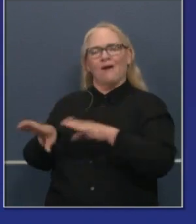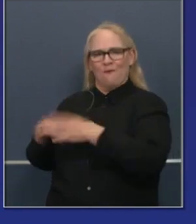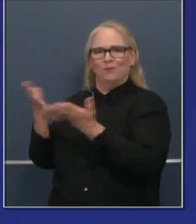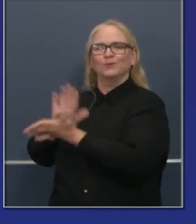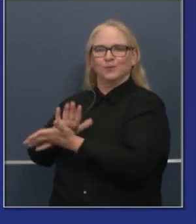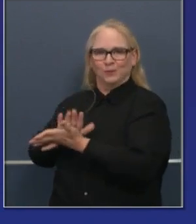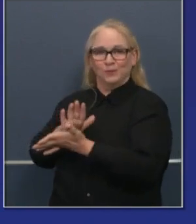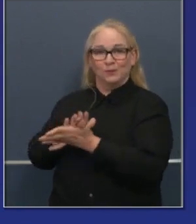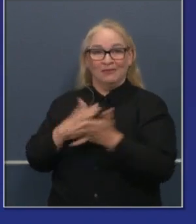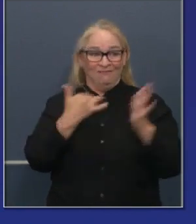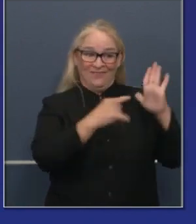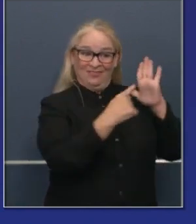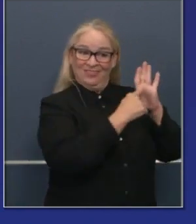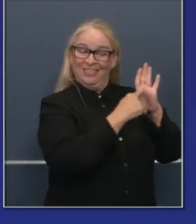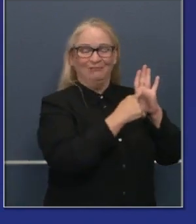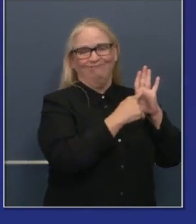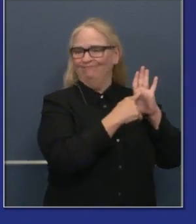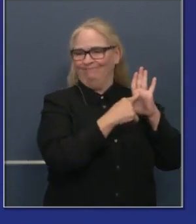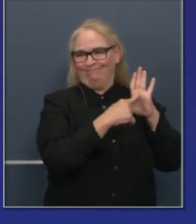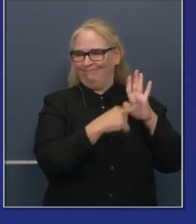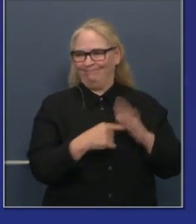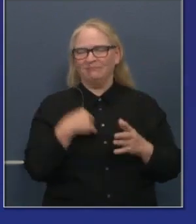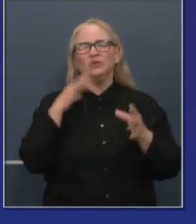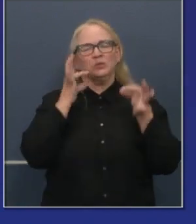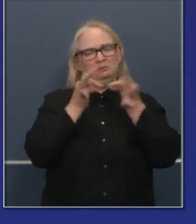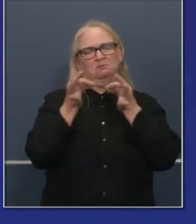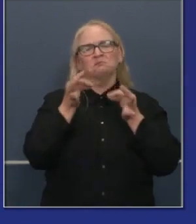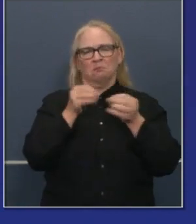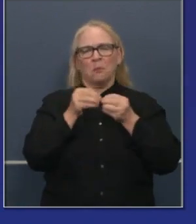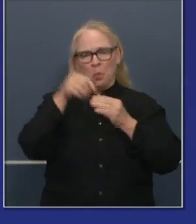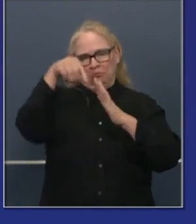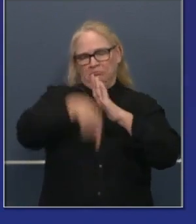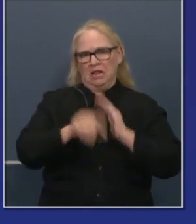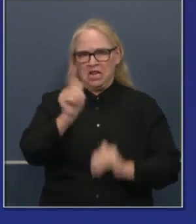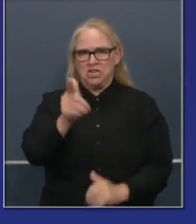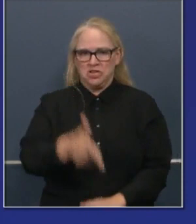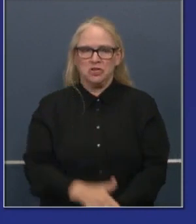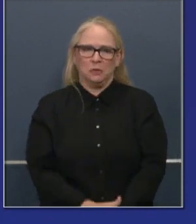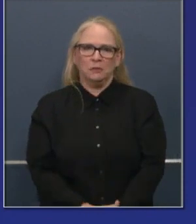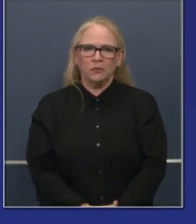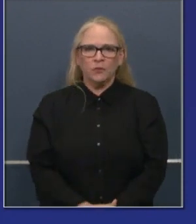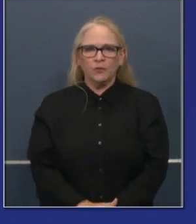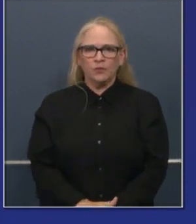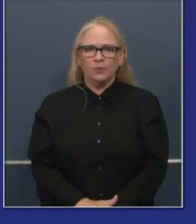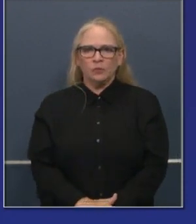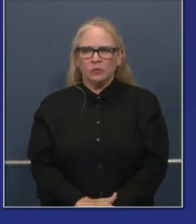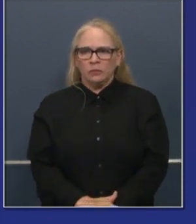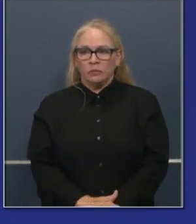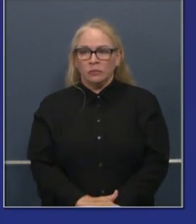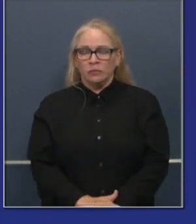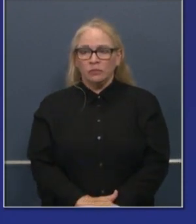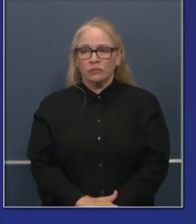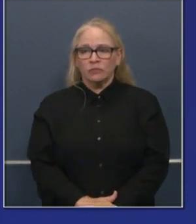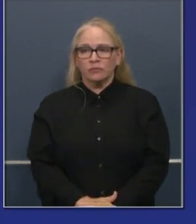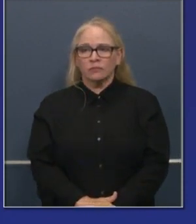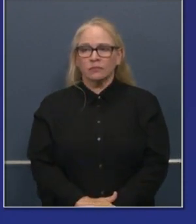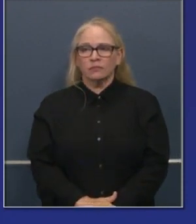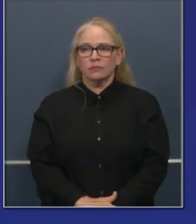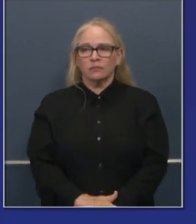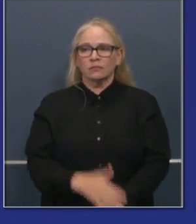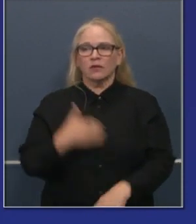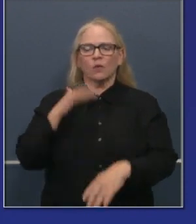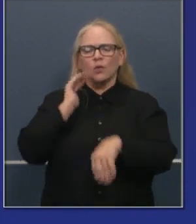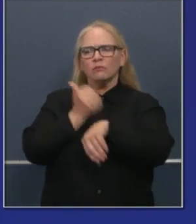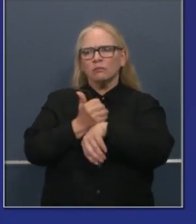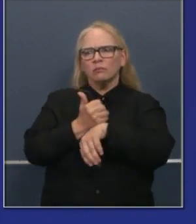presentation today. But we are now putting forth guidelines that say, based on the data, based upon